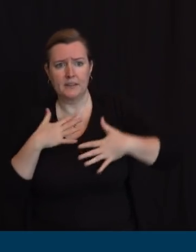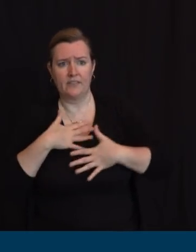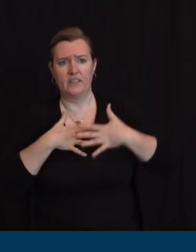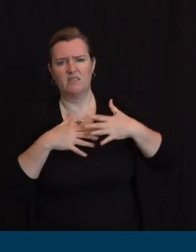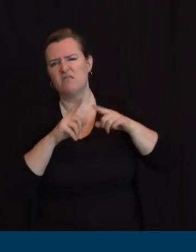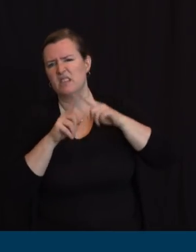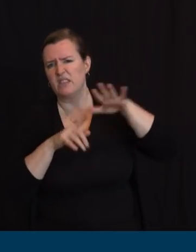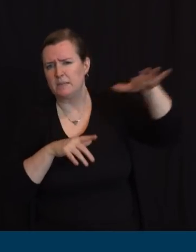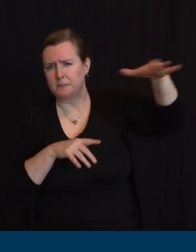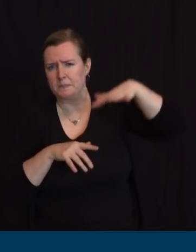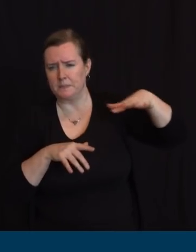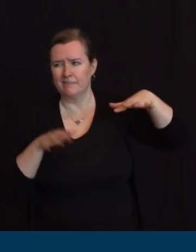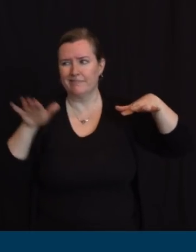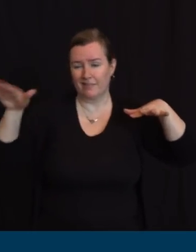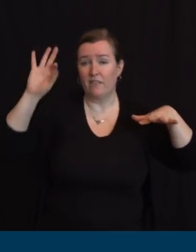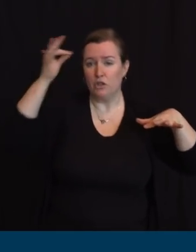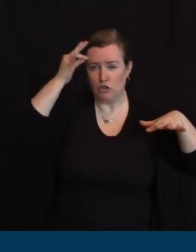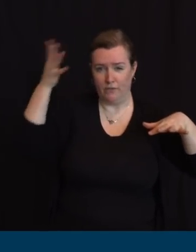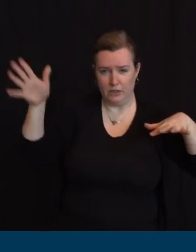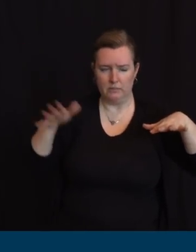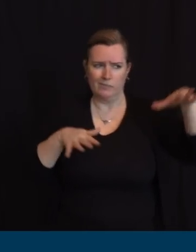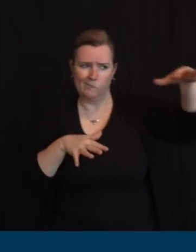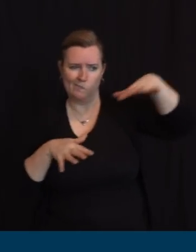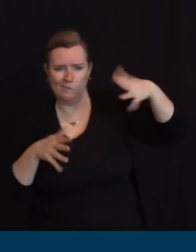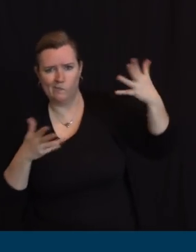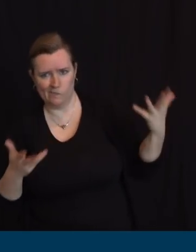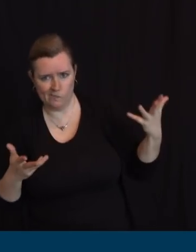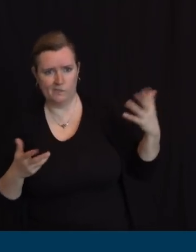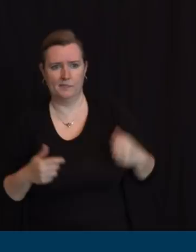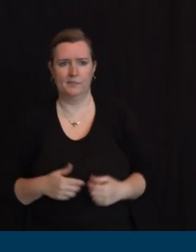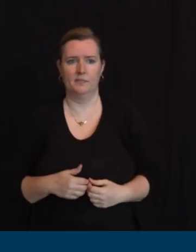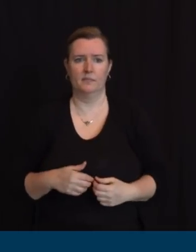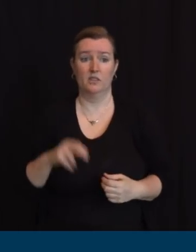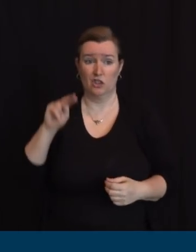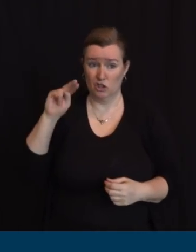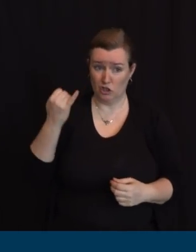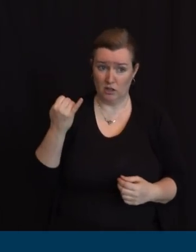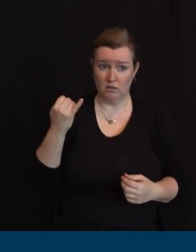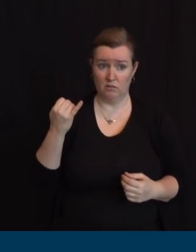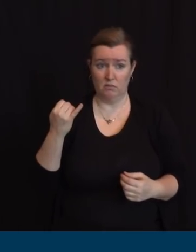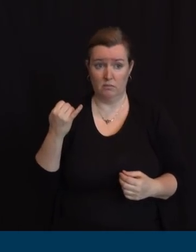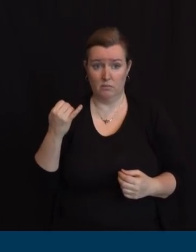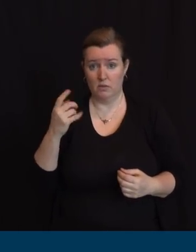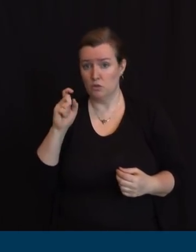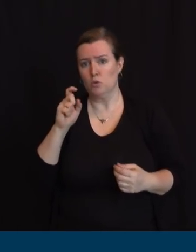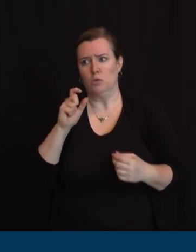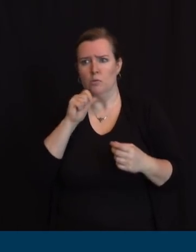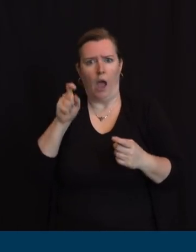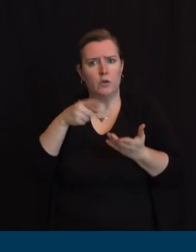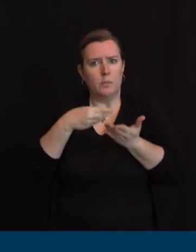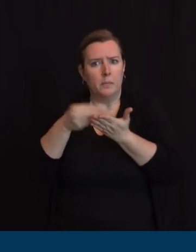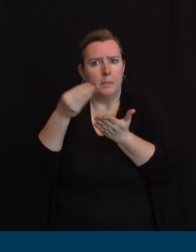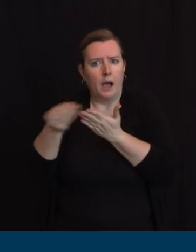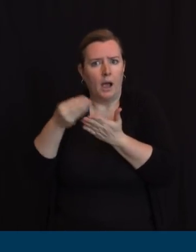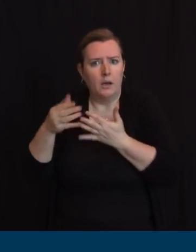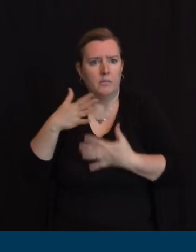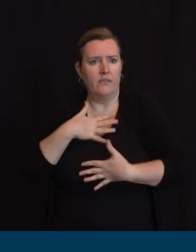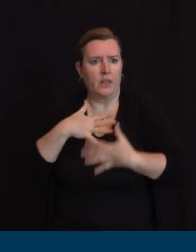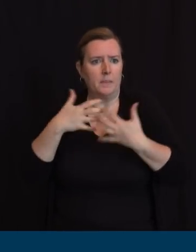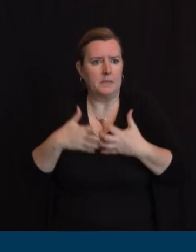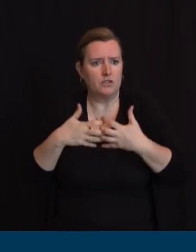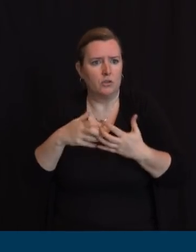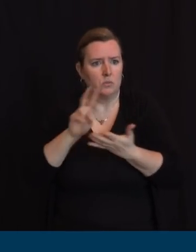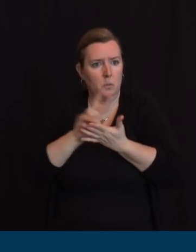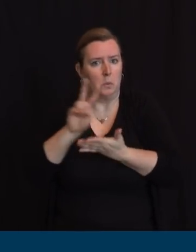lines of business over those past six or seven weeks. I don't want to speak for Judy, but I would just say the amount of ventilators and she'll